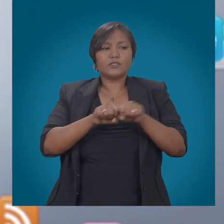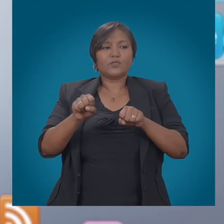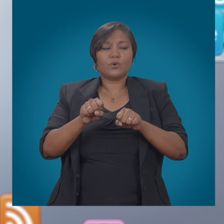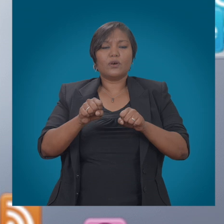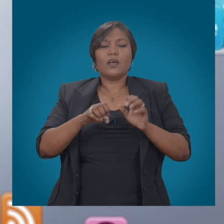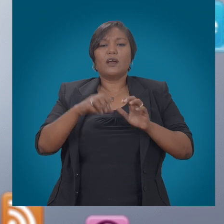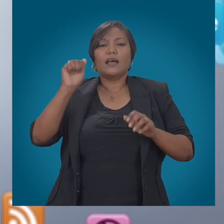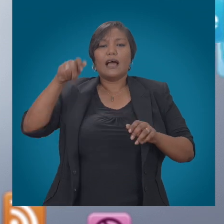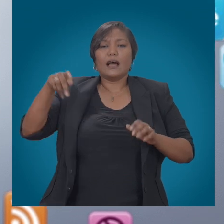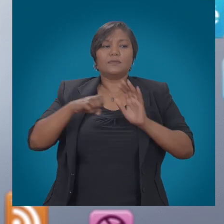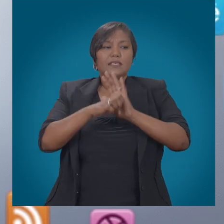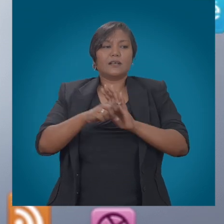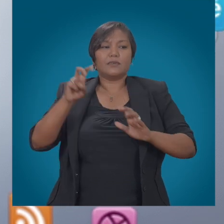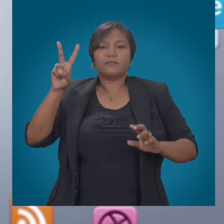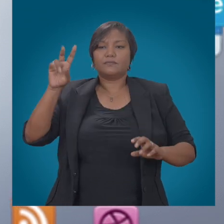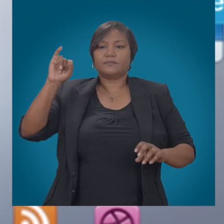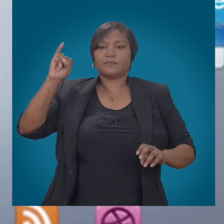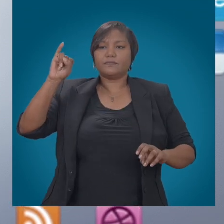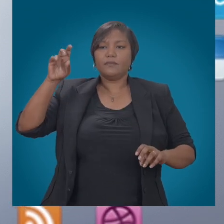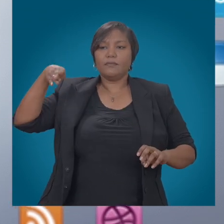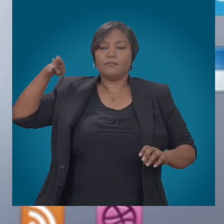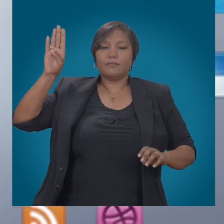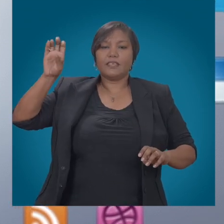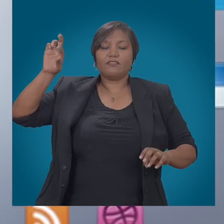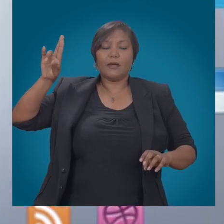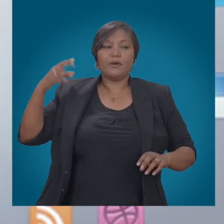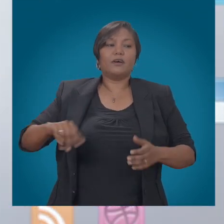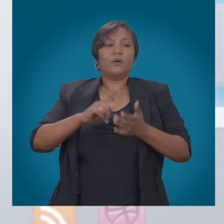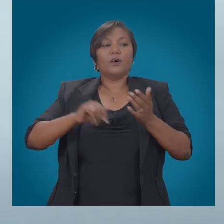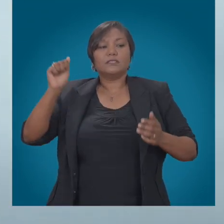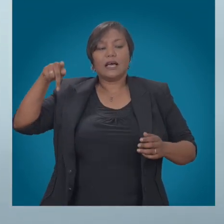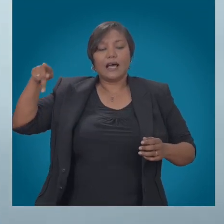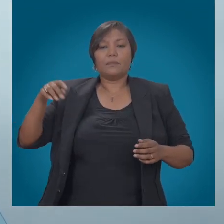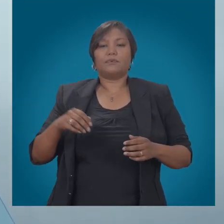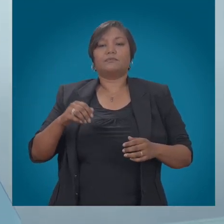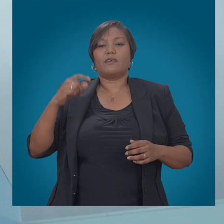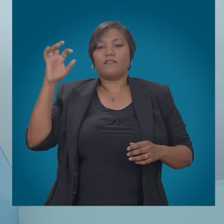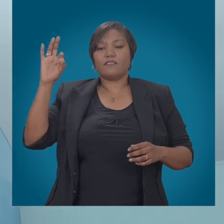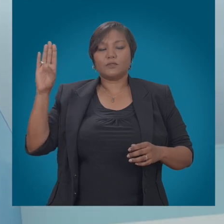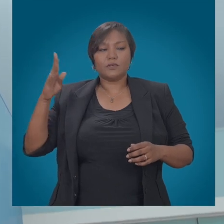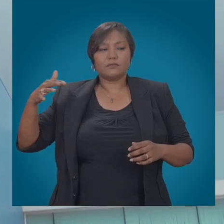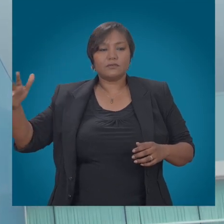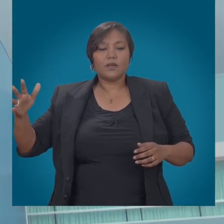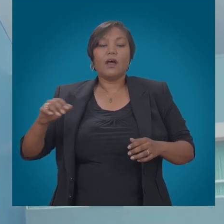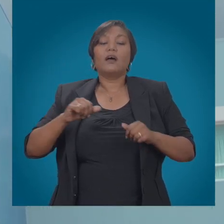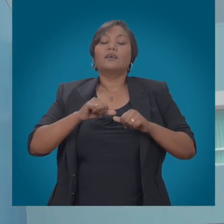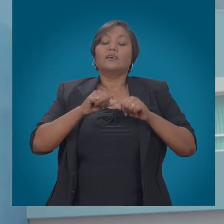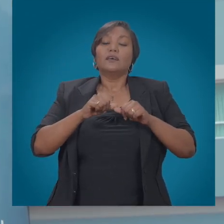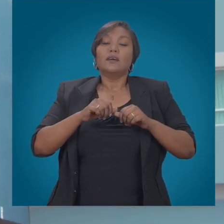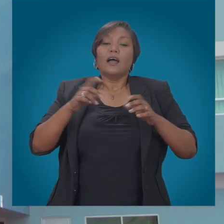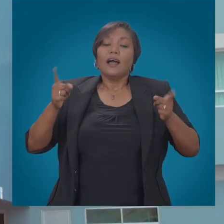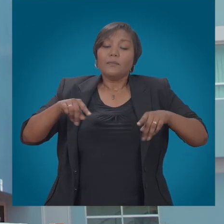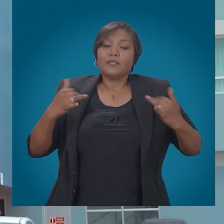messaging, WhatsApp and the other apps have irrevocably changed the way we communicate. The Telecommunications Authority of Trinidad and Tobago